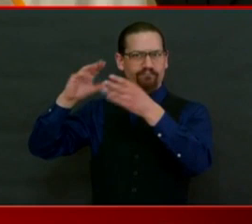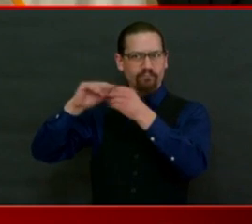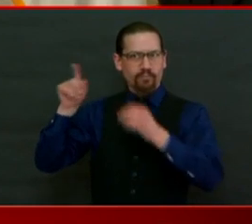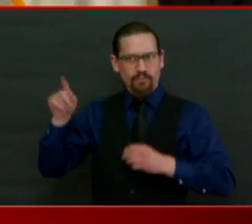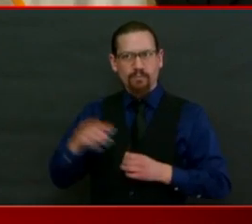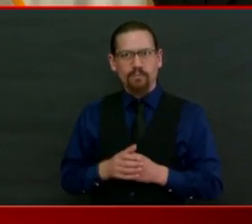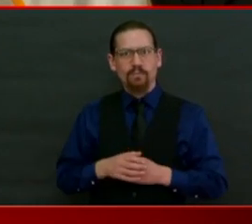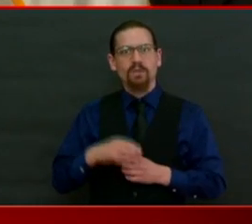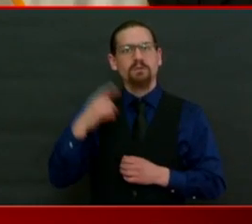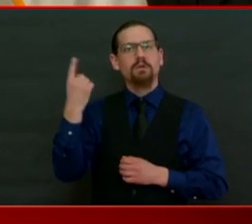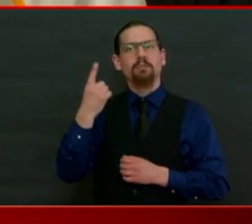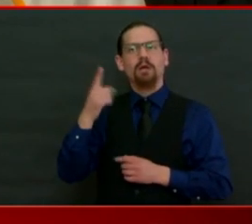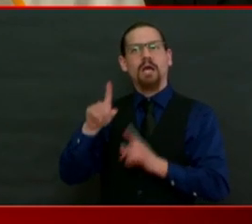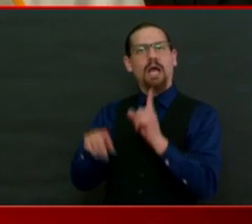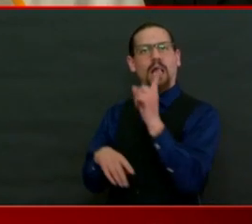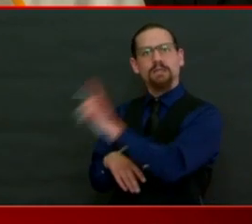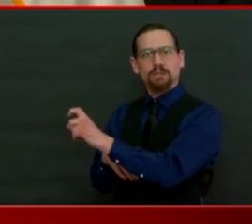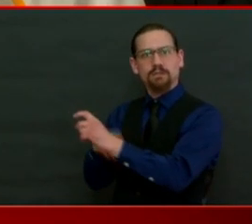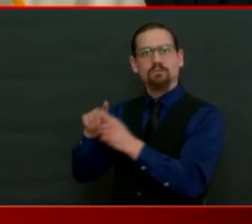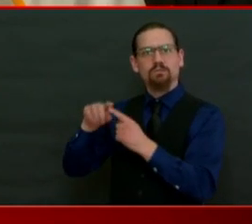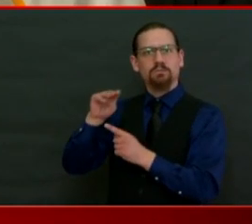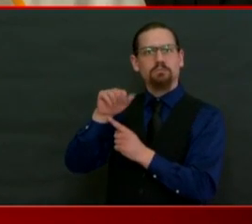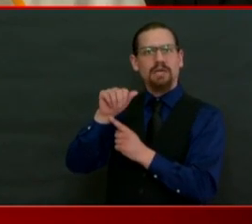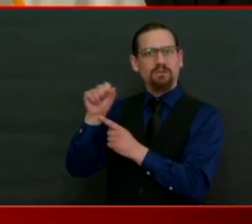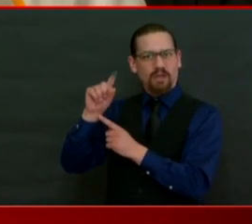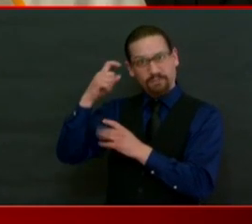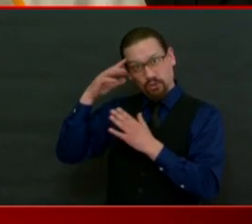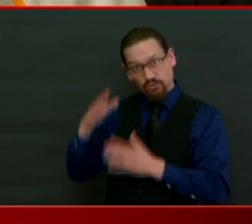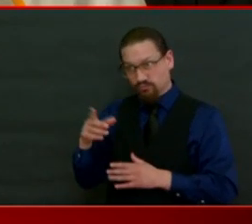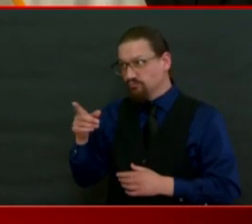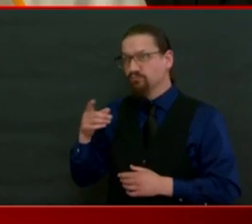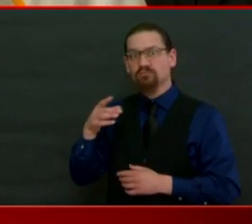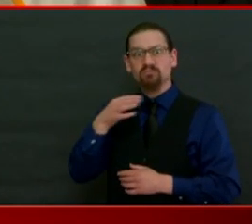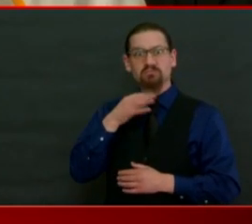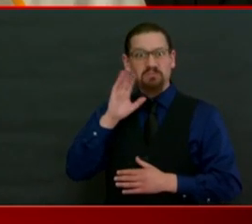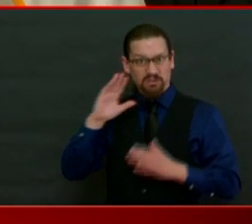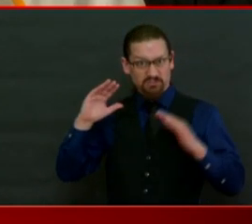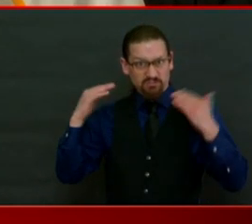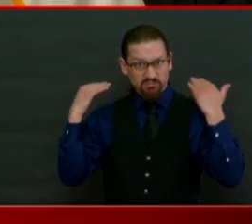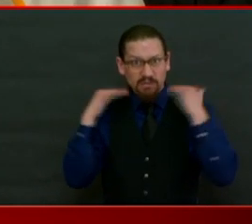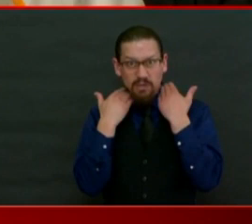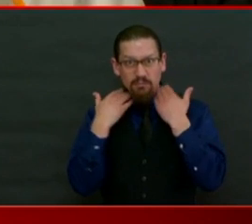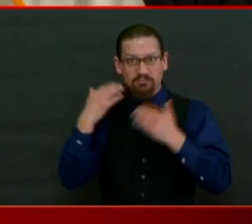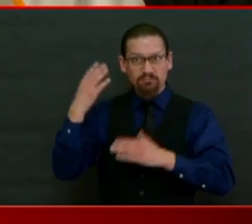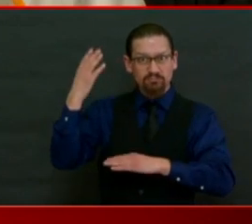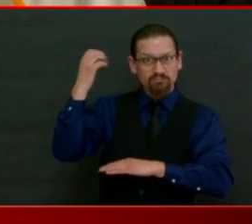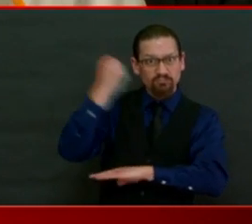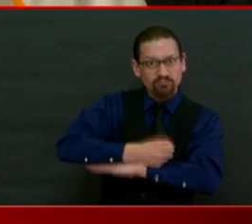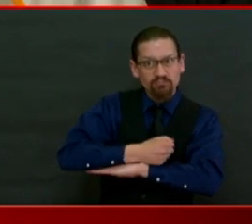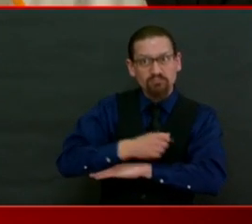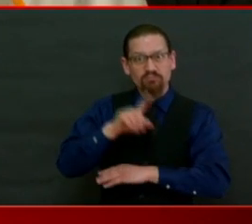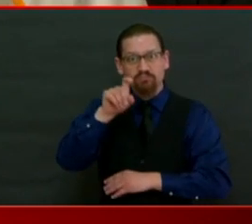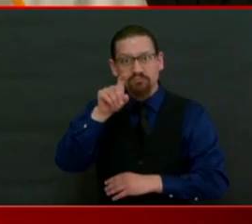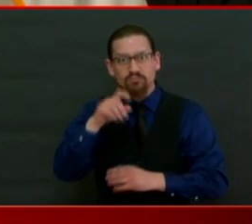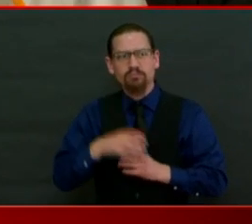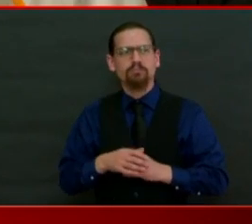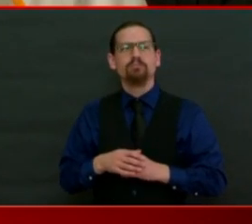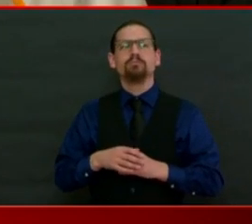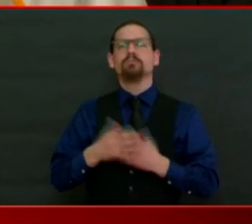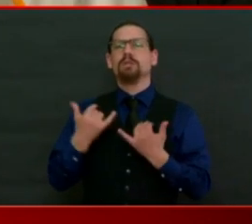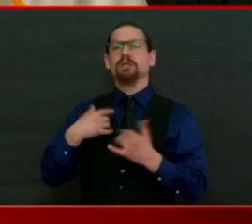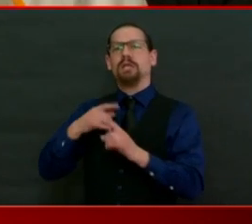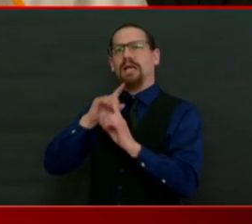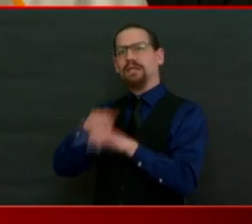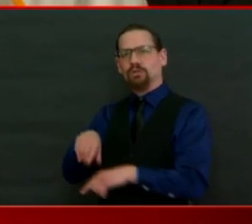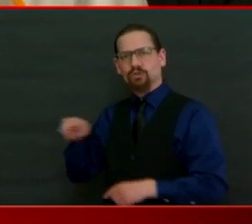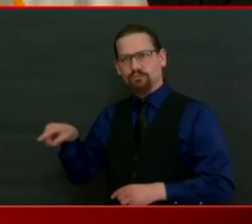financial situation, and even with more than $1 billion in federal aid, is this an option being discussed for Rhode Island? Yeah. No, it's not being